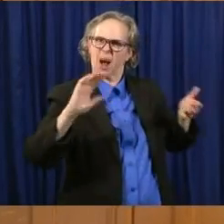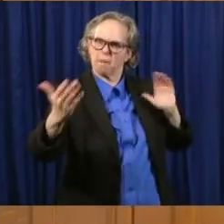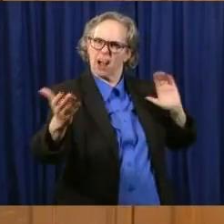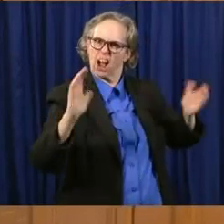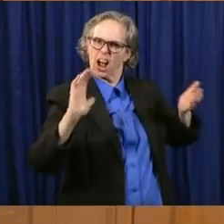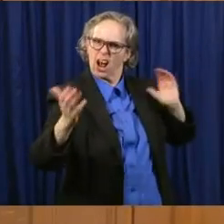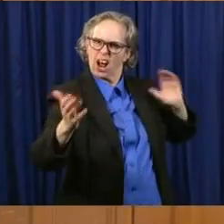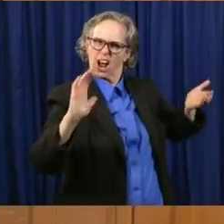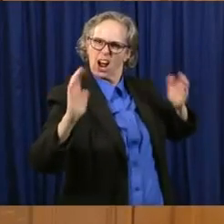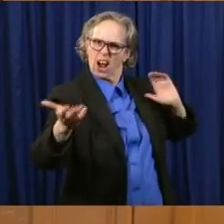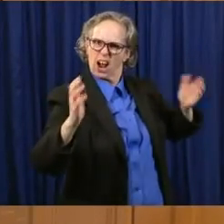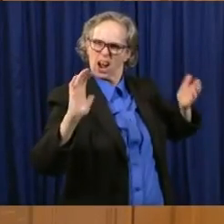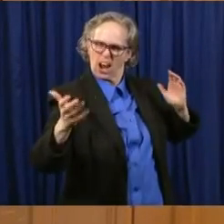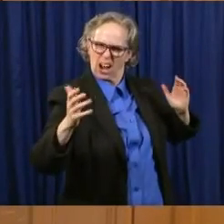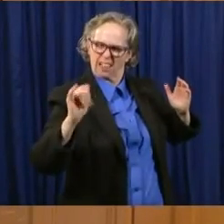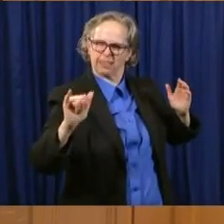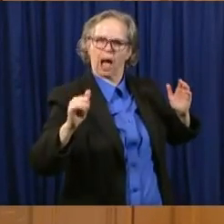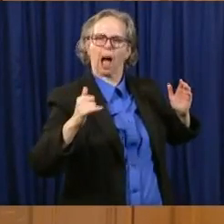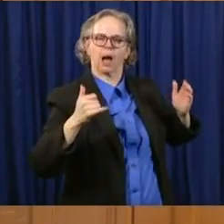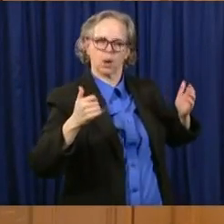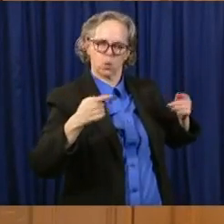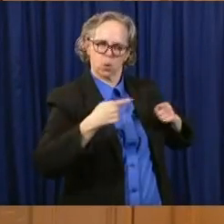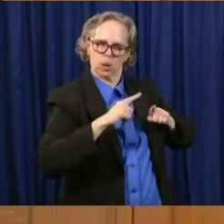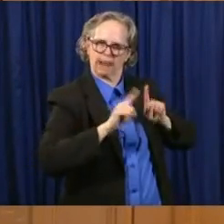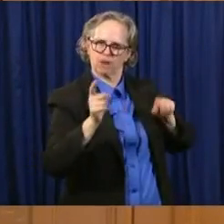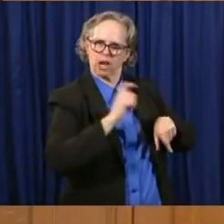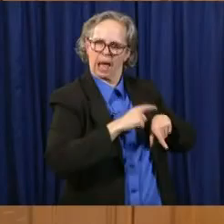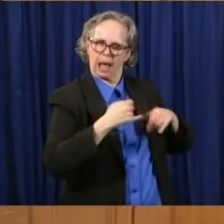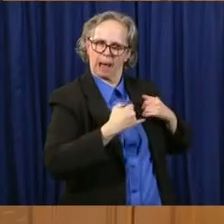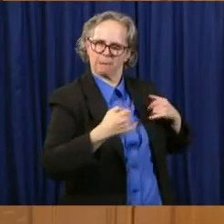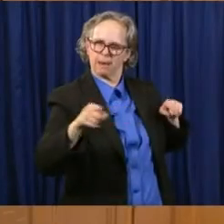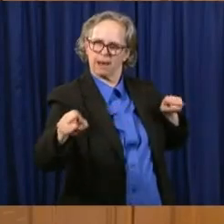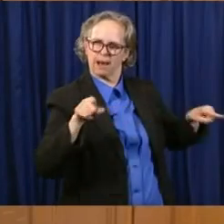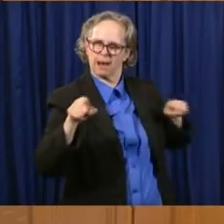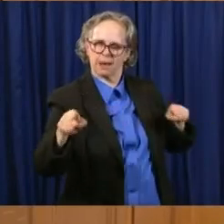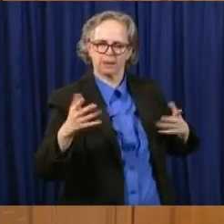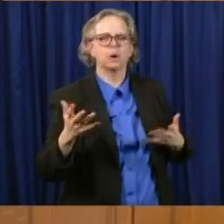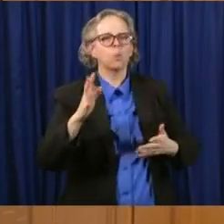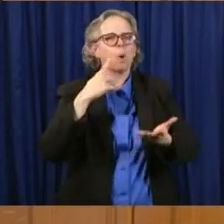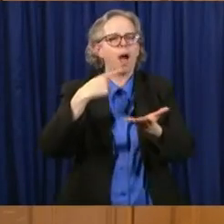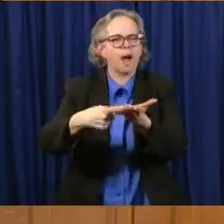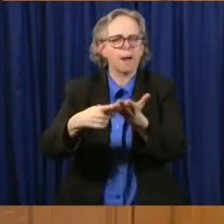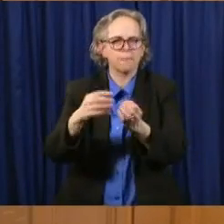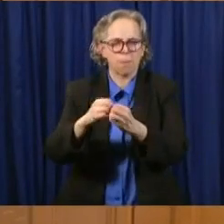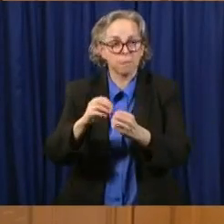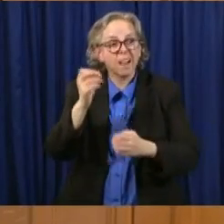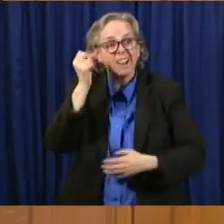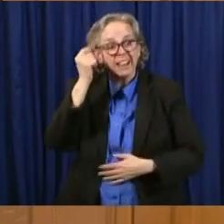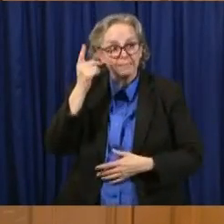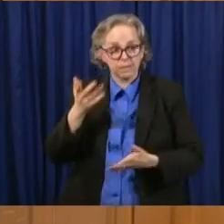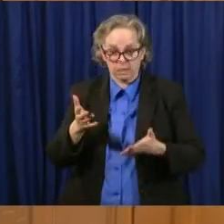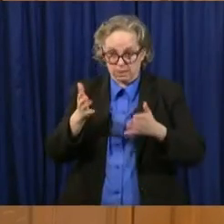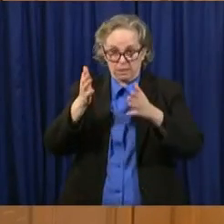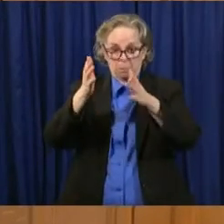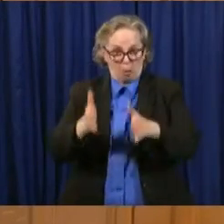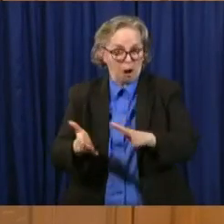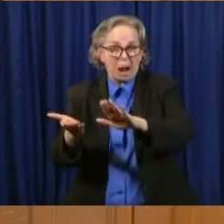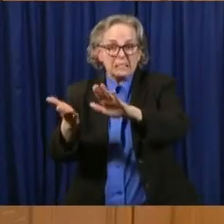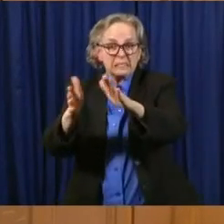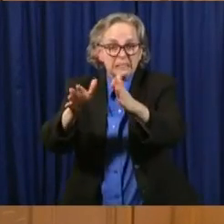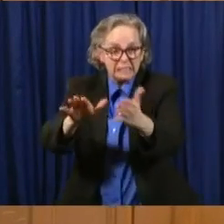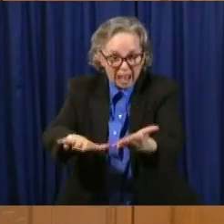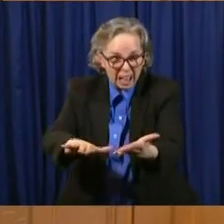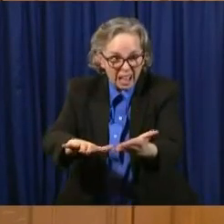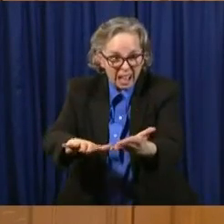that's being discussed, um, has always been a difficult thing. By the time someone dies and they actually get